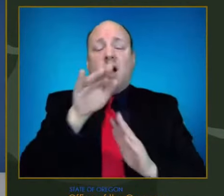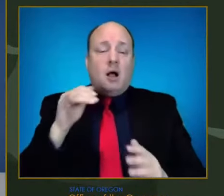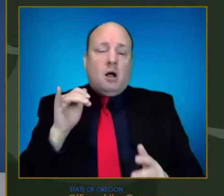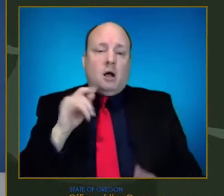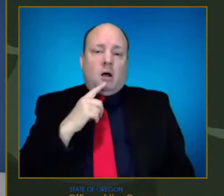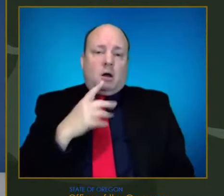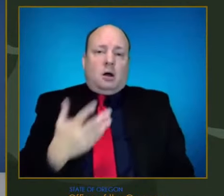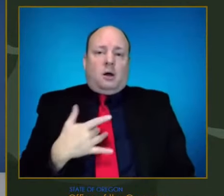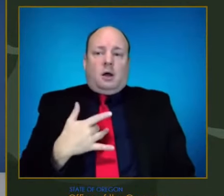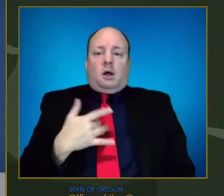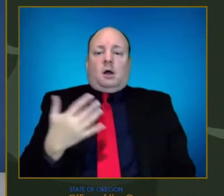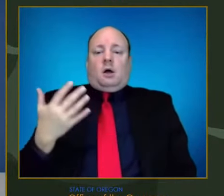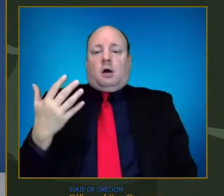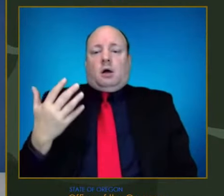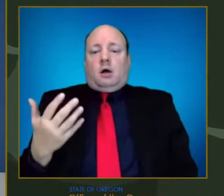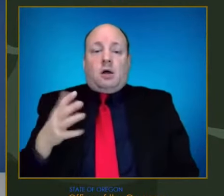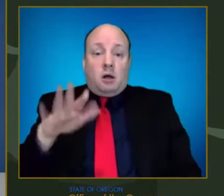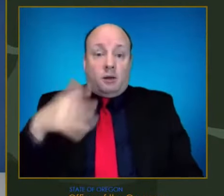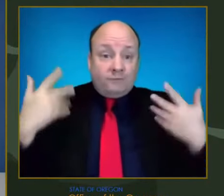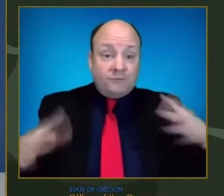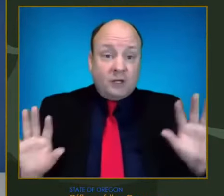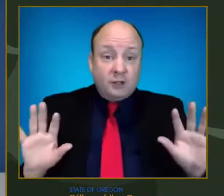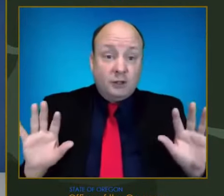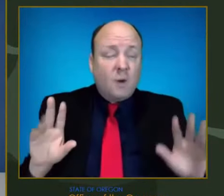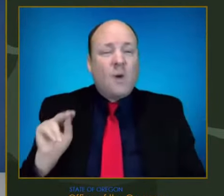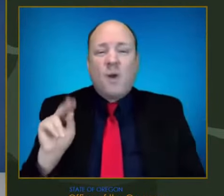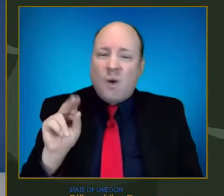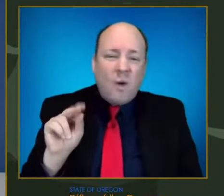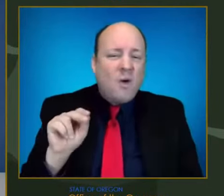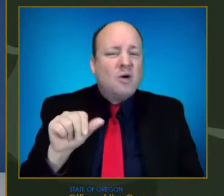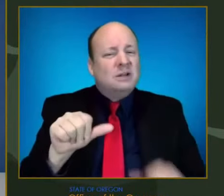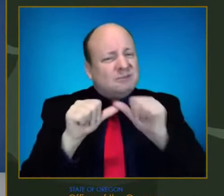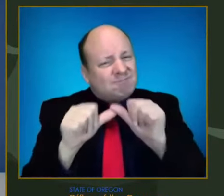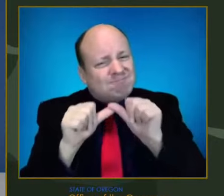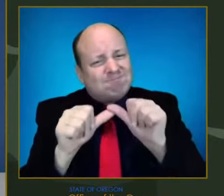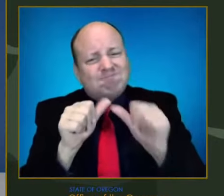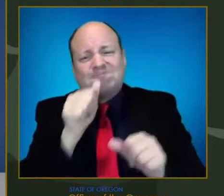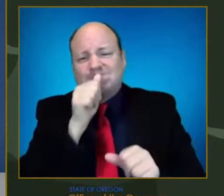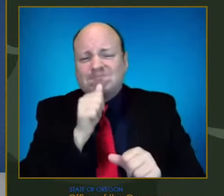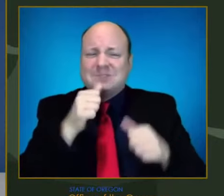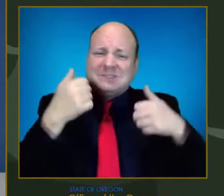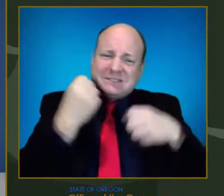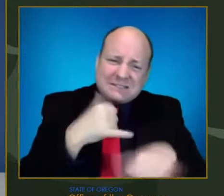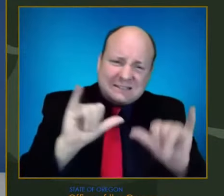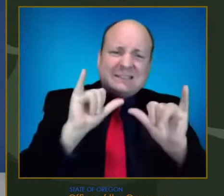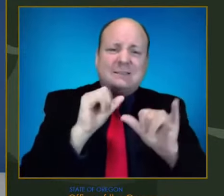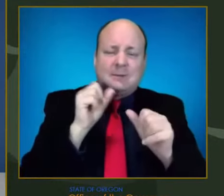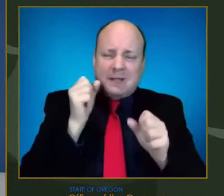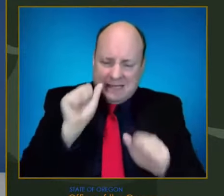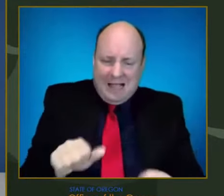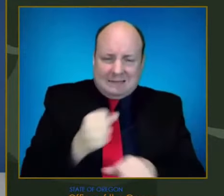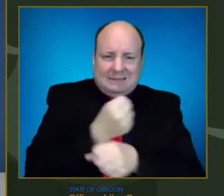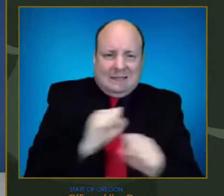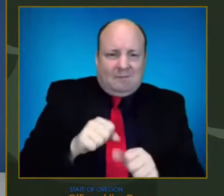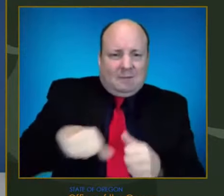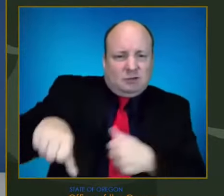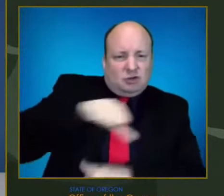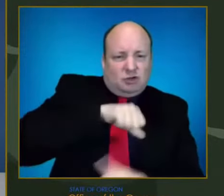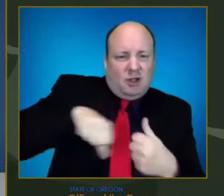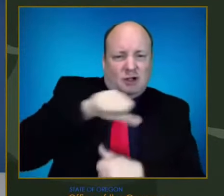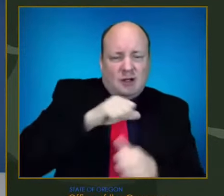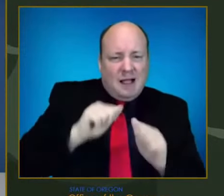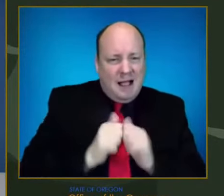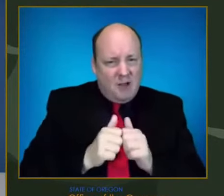up. We have time to save each other. I know there are many people who are skeptical about COVID-19 warnings and some who,